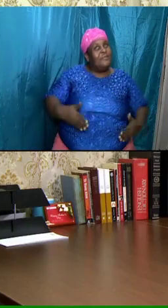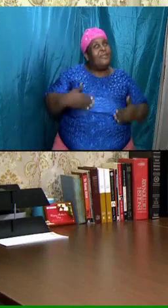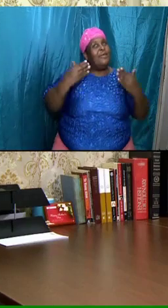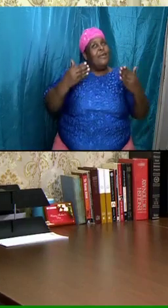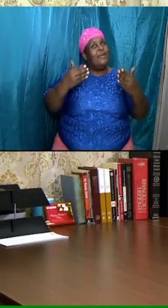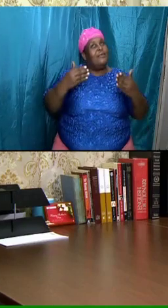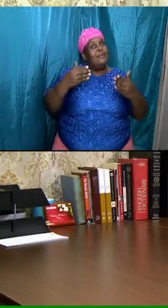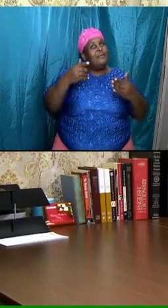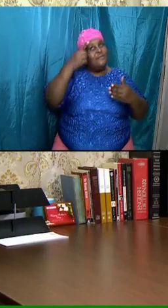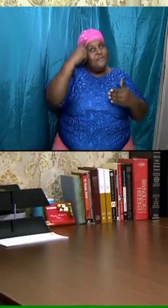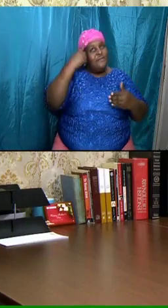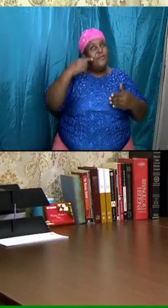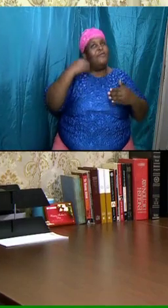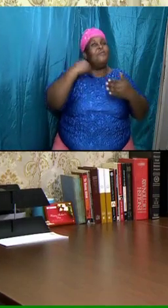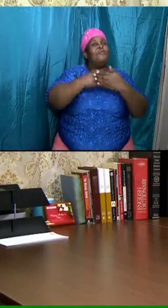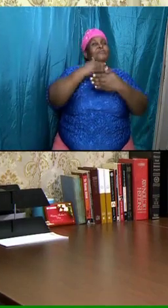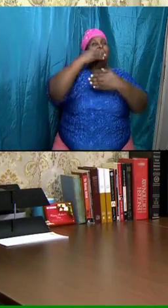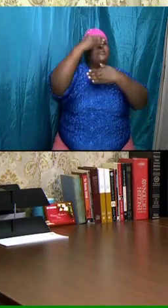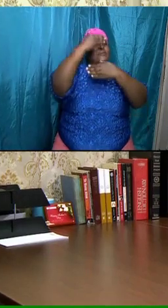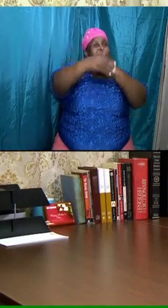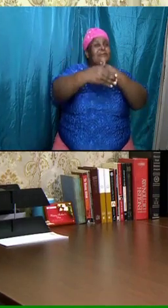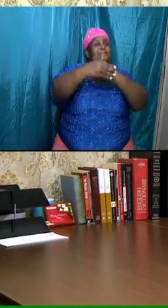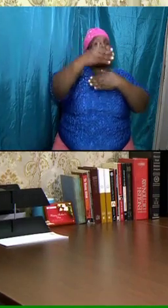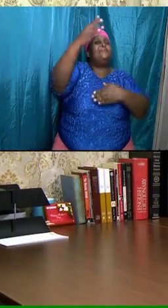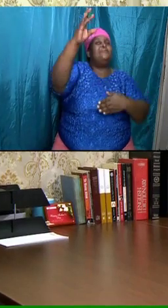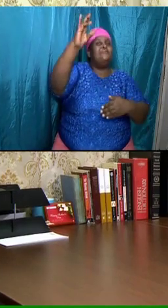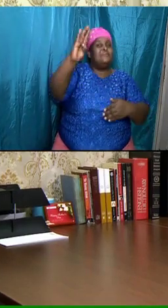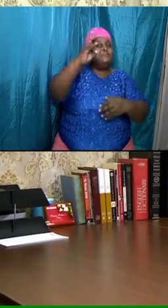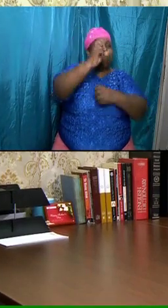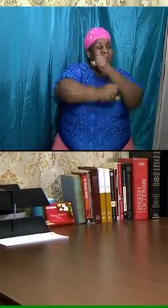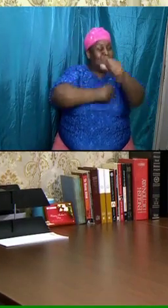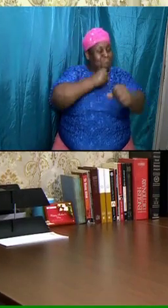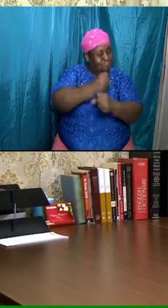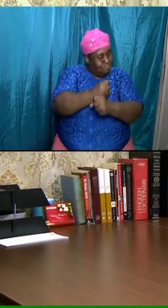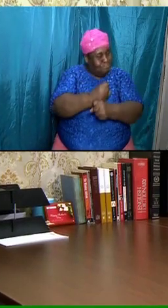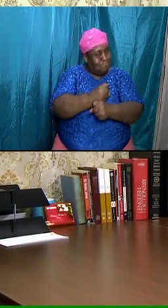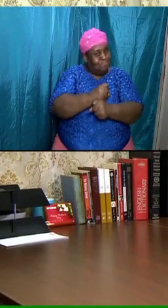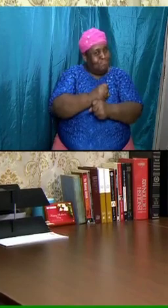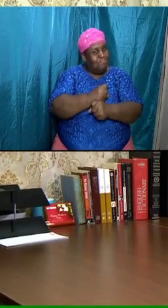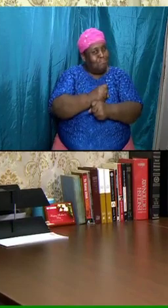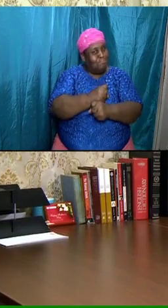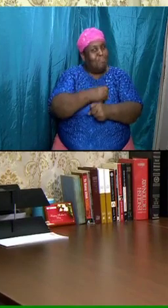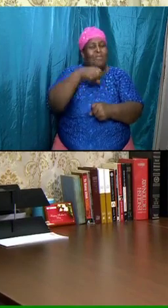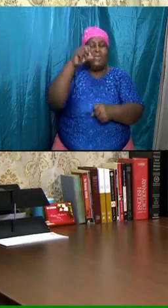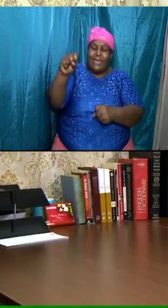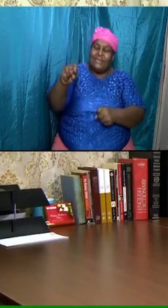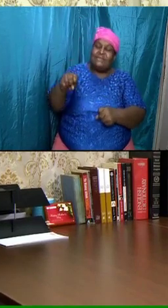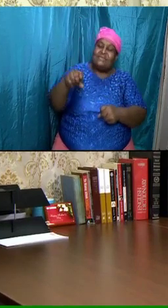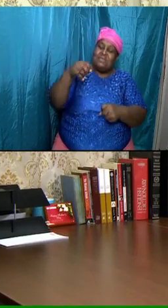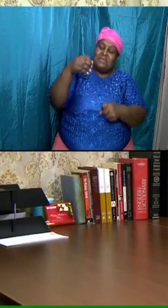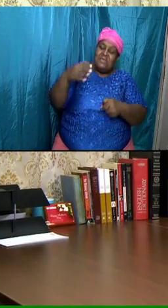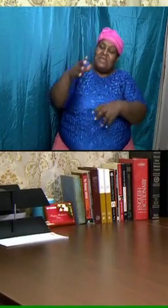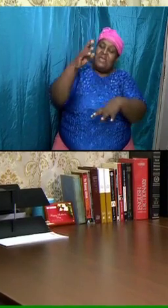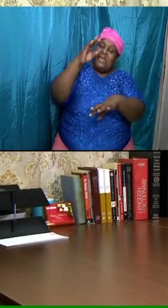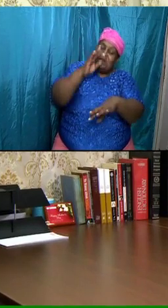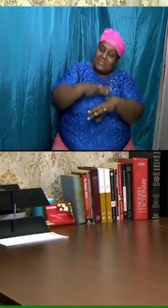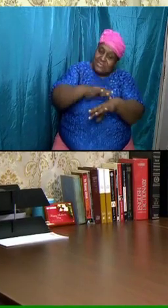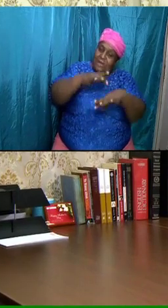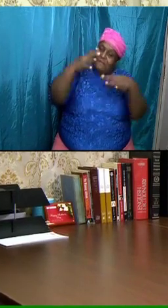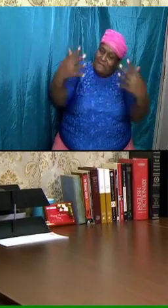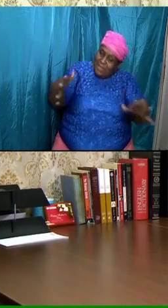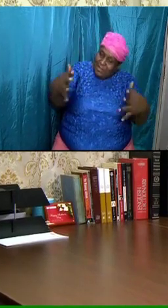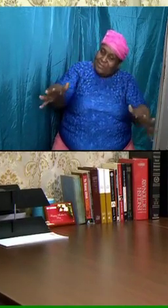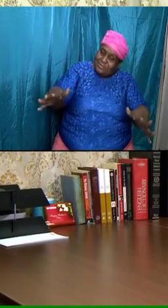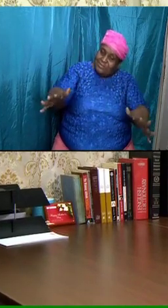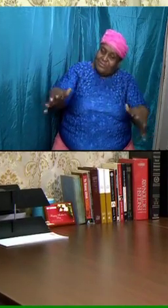for the next seven years yes that time is going to be through and at the end of that